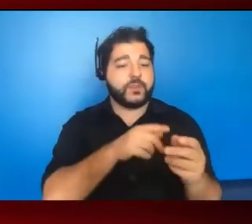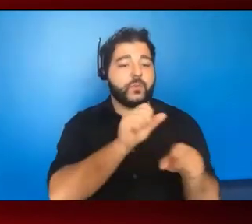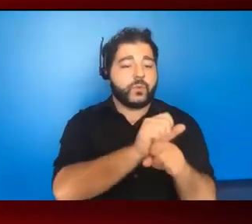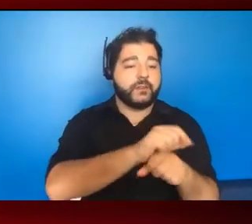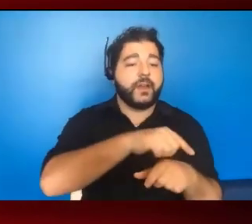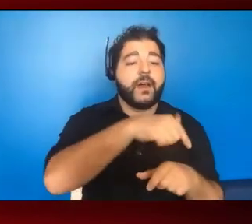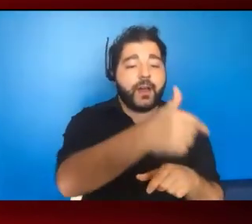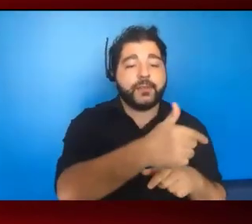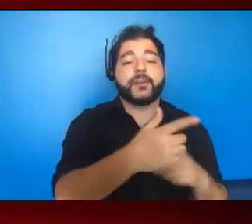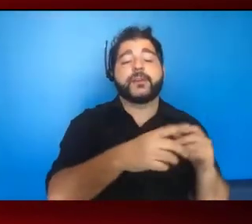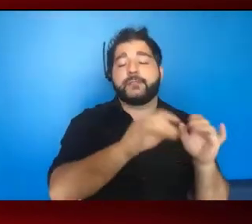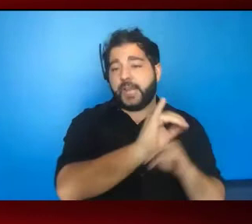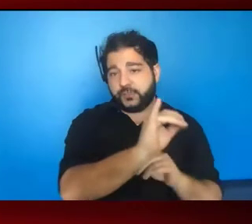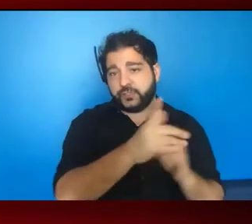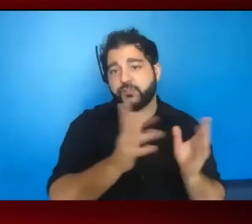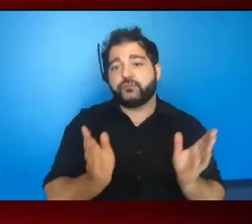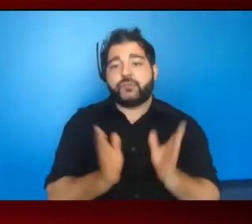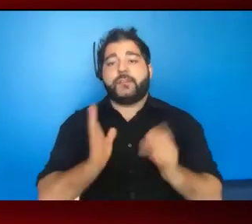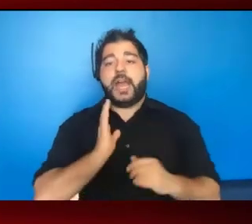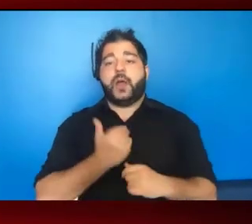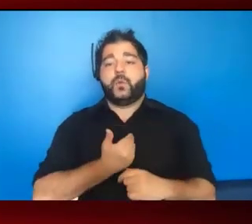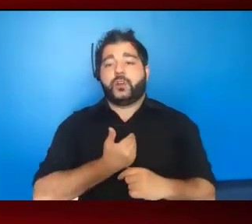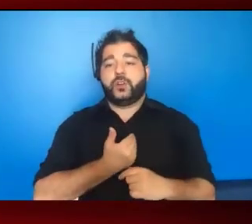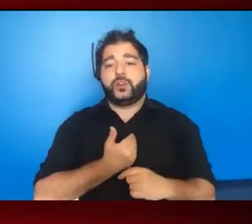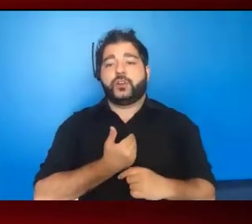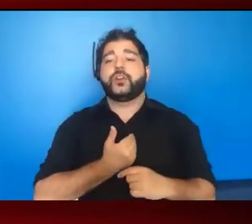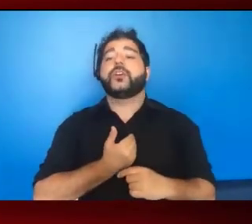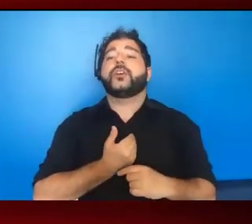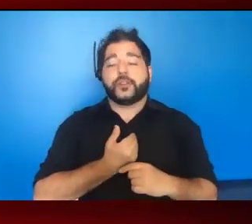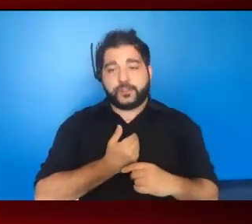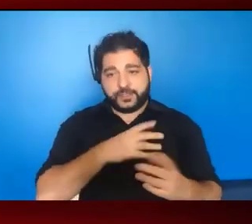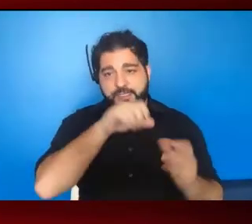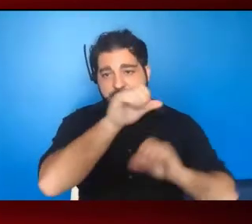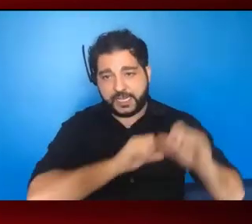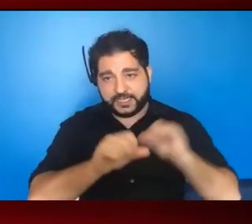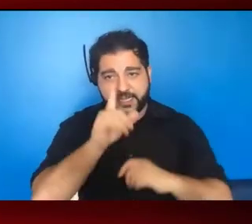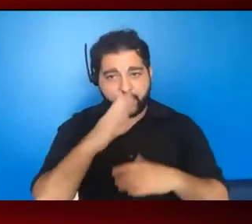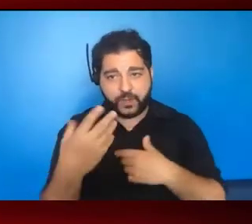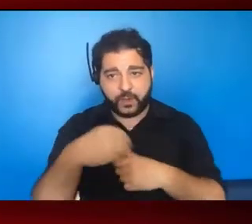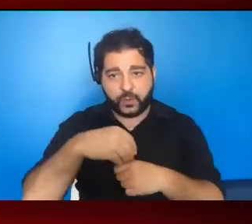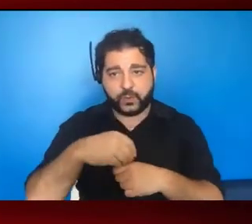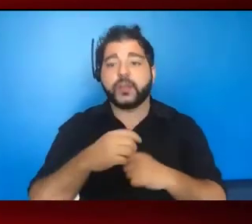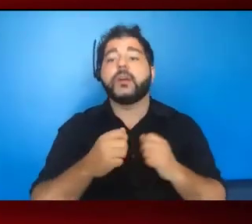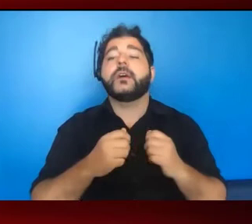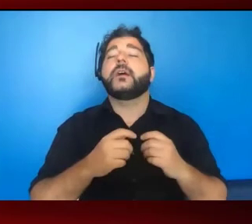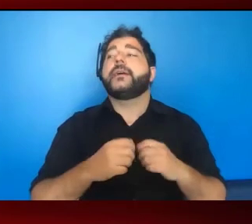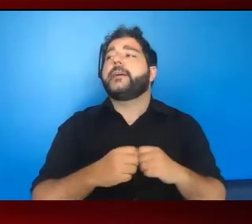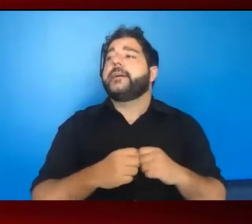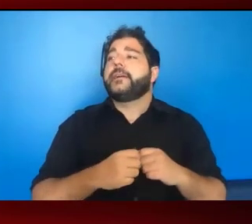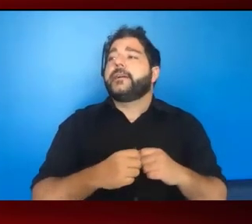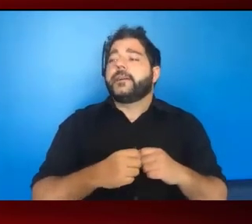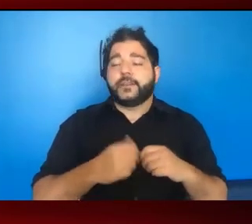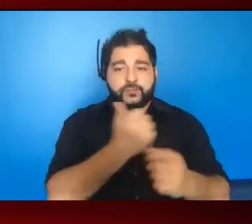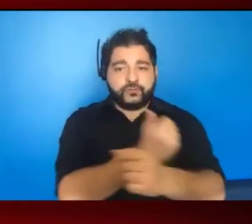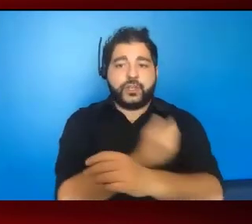other infections that drive our epidemiology. And that includes, with great certainty, drug